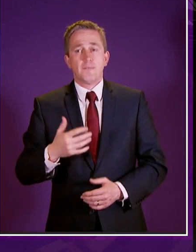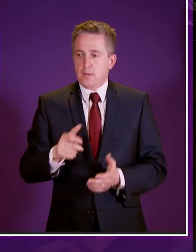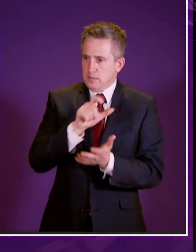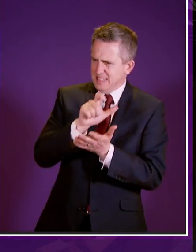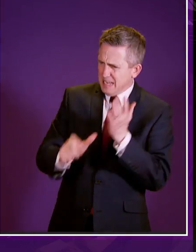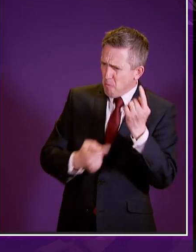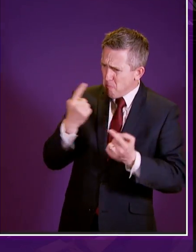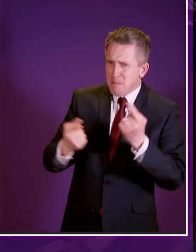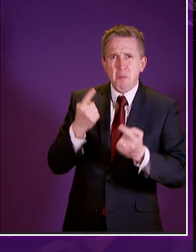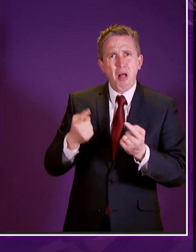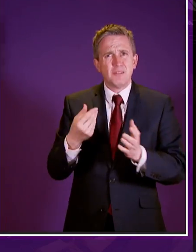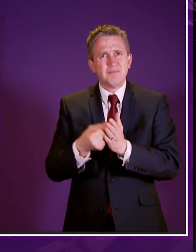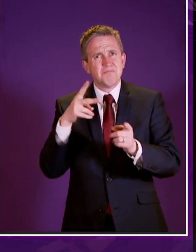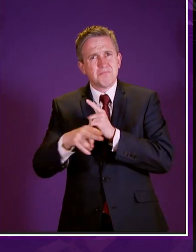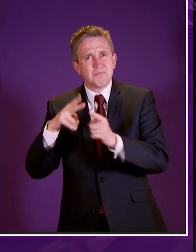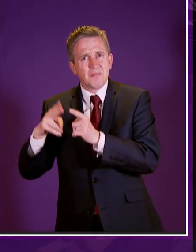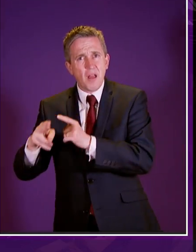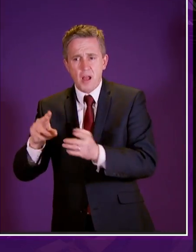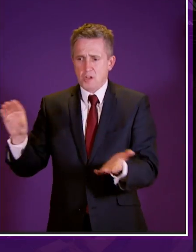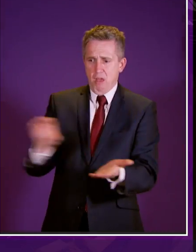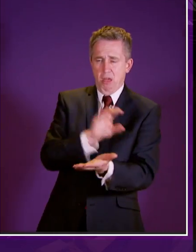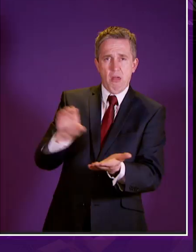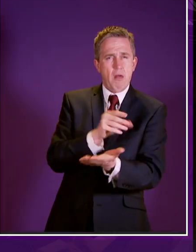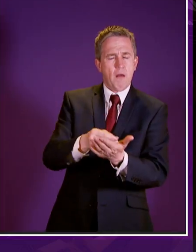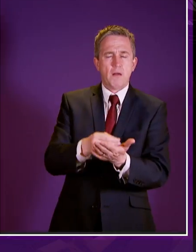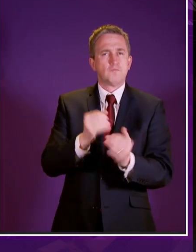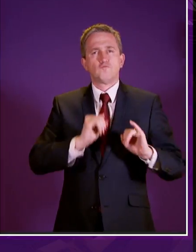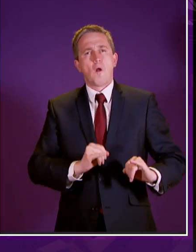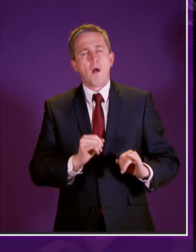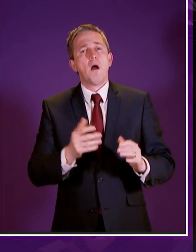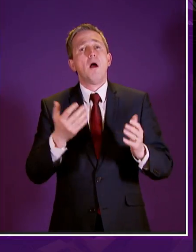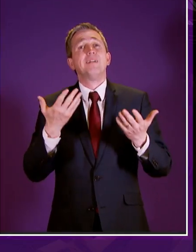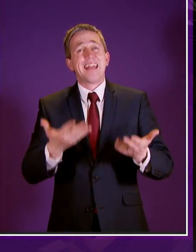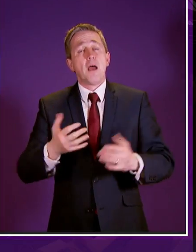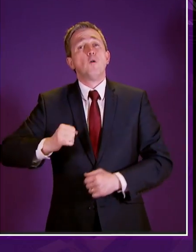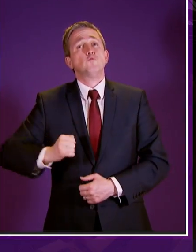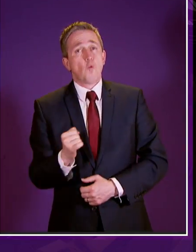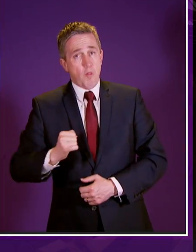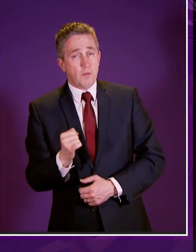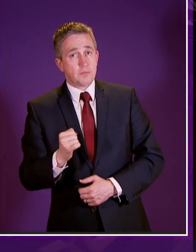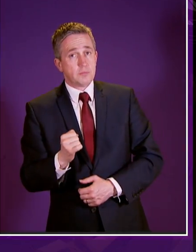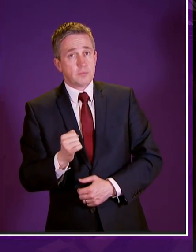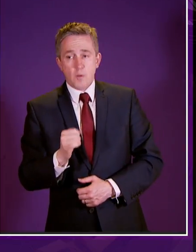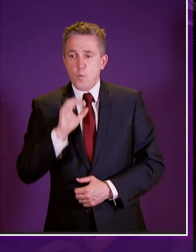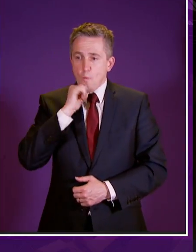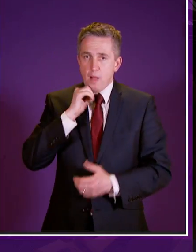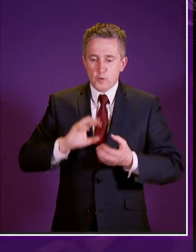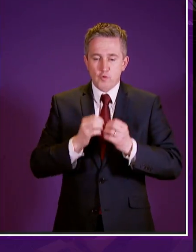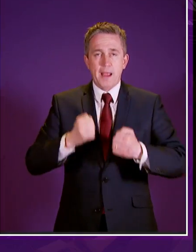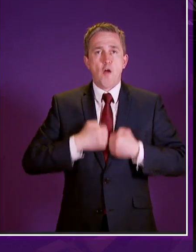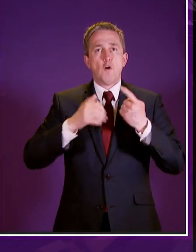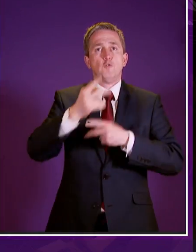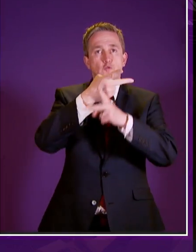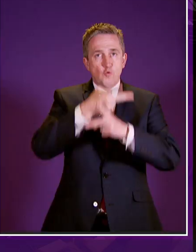people have their benefits cut to bridge the deficit so i think we have the opportunity to reclaim the idea that when we provide a good reliable